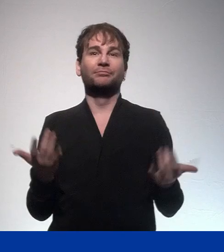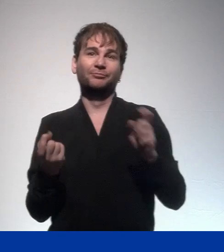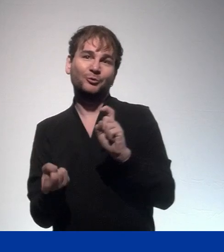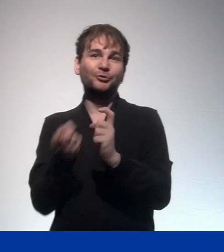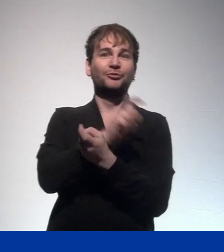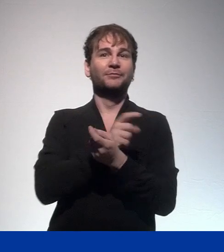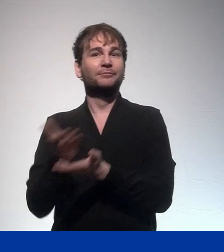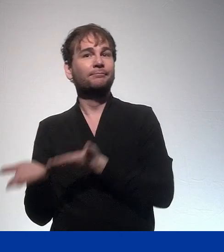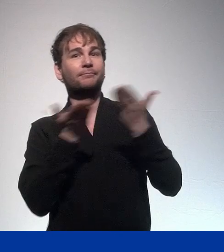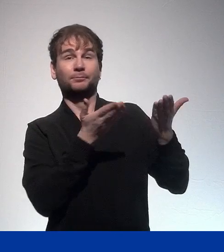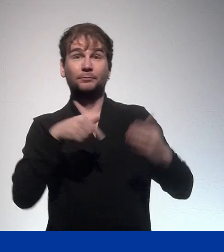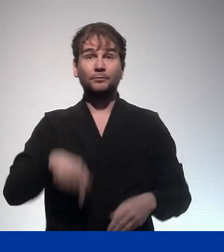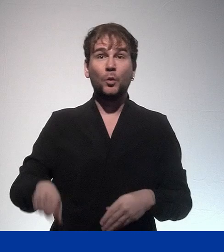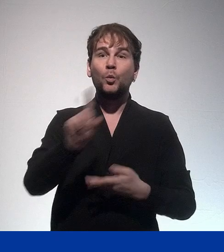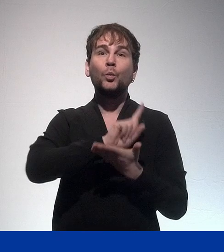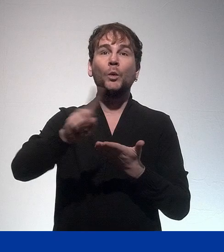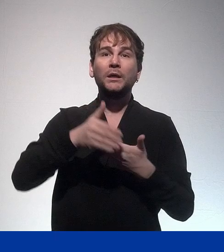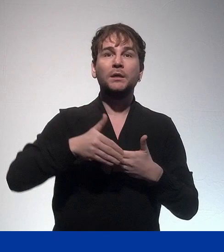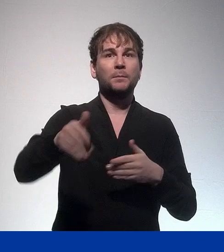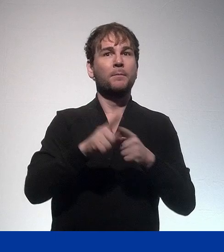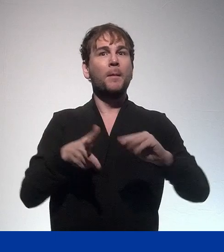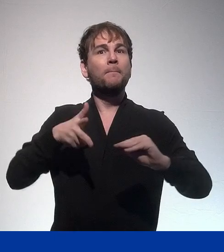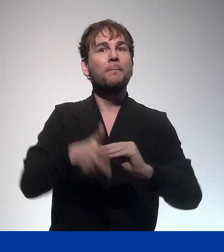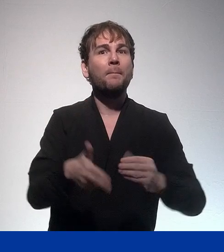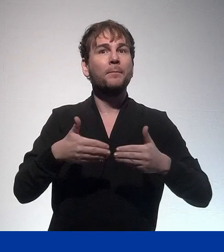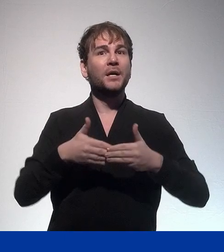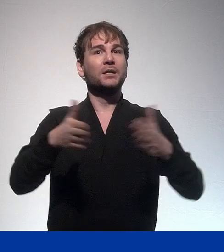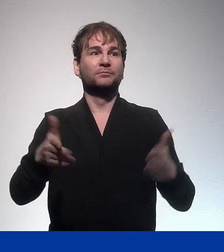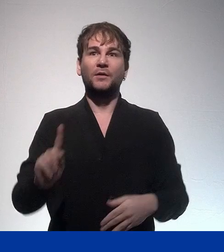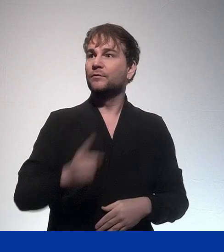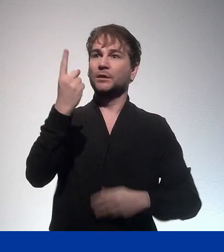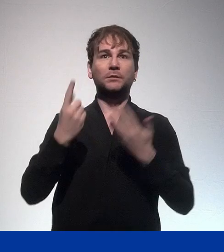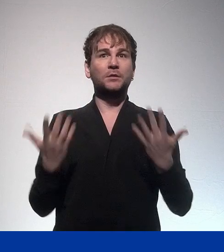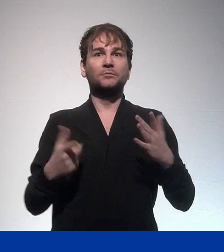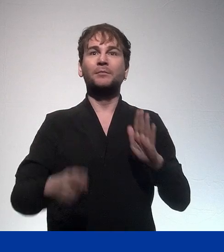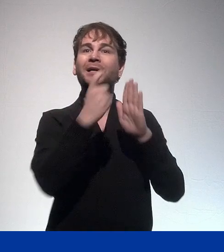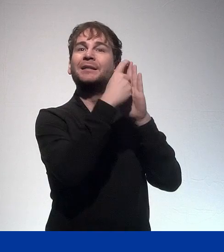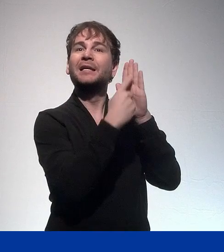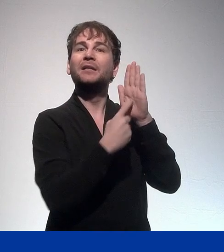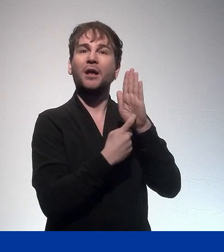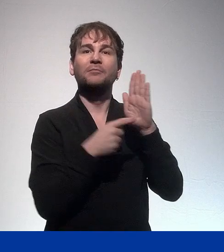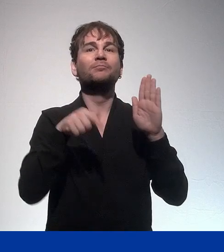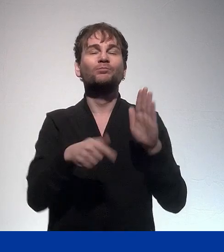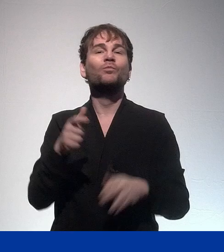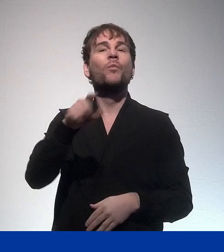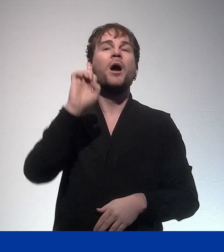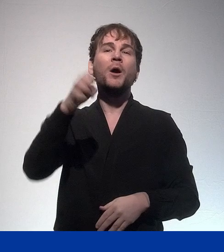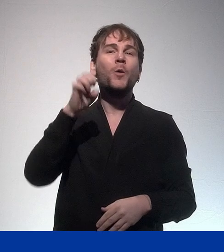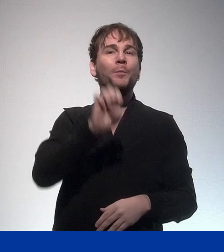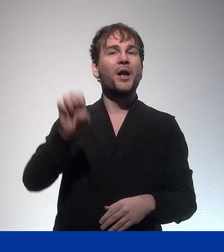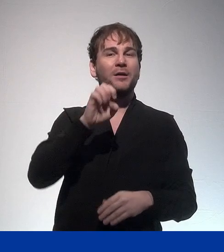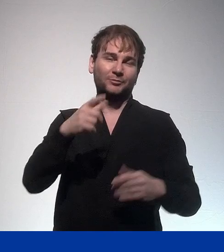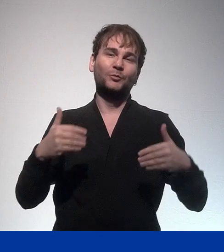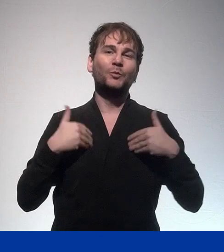different. And this week we are experiencing a first and that is the very first digital European youth work